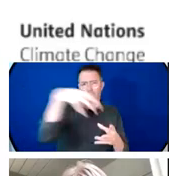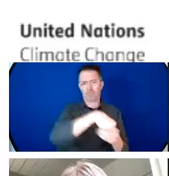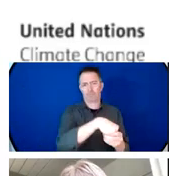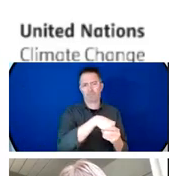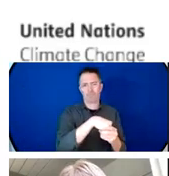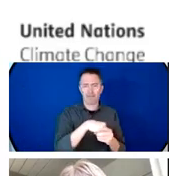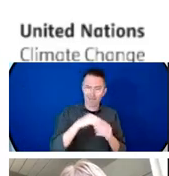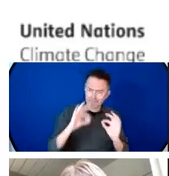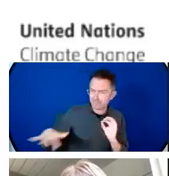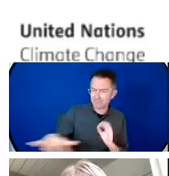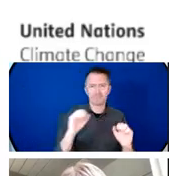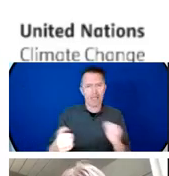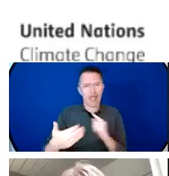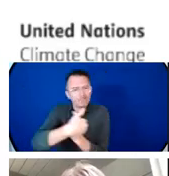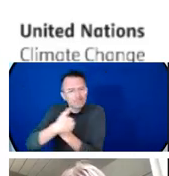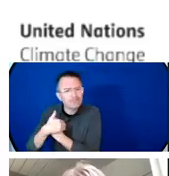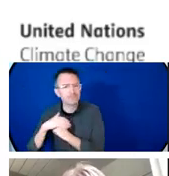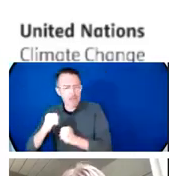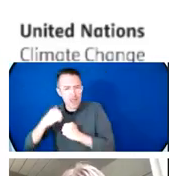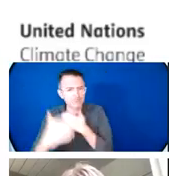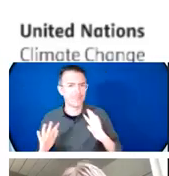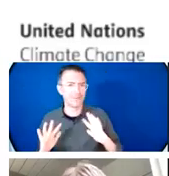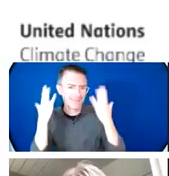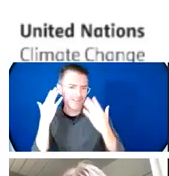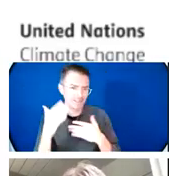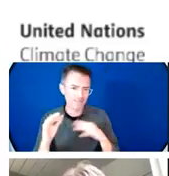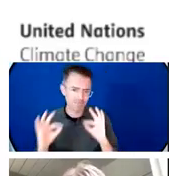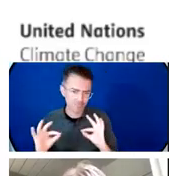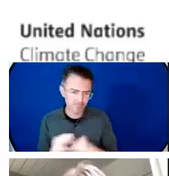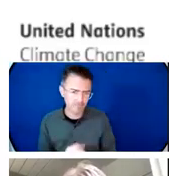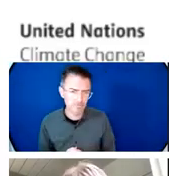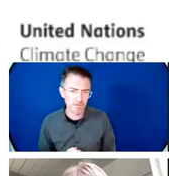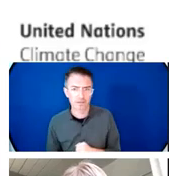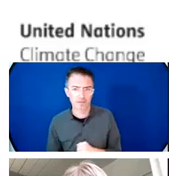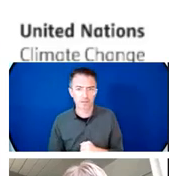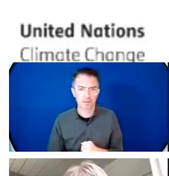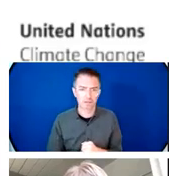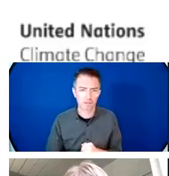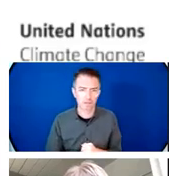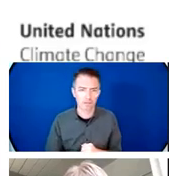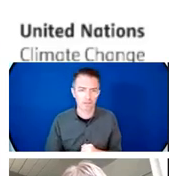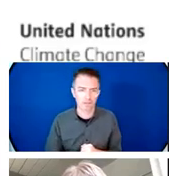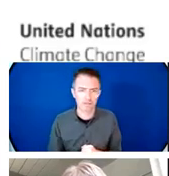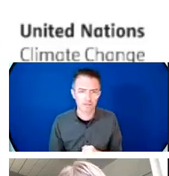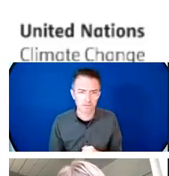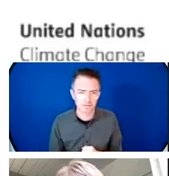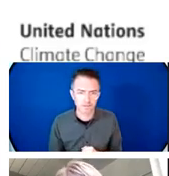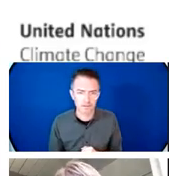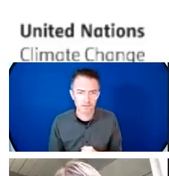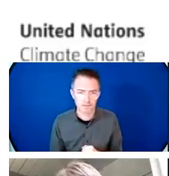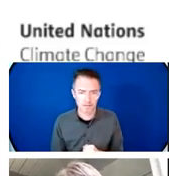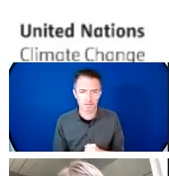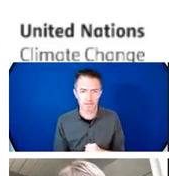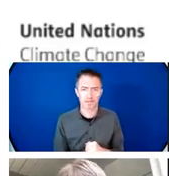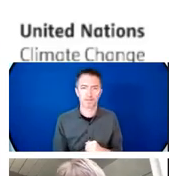systems that are resilient, sustainable and that enable choice and control for all, especially for women and girls.